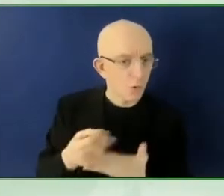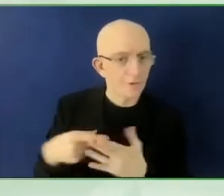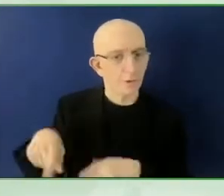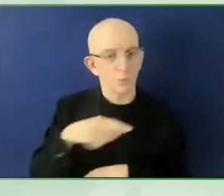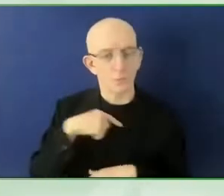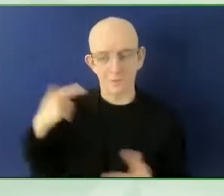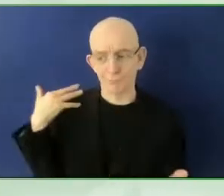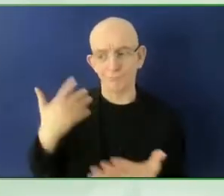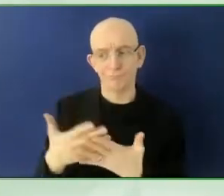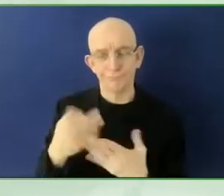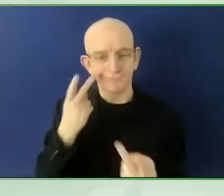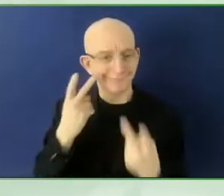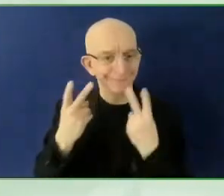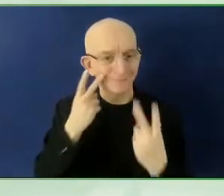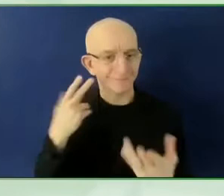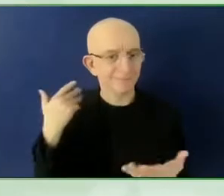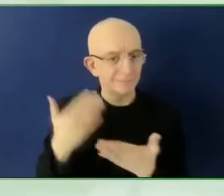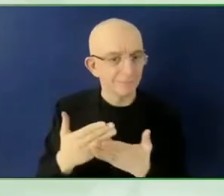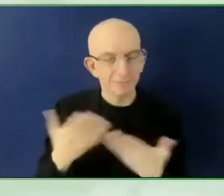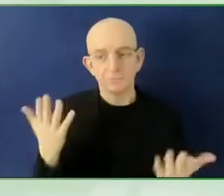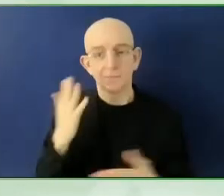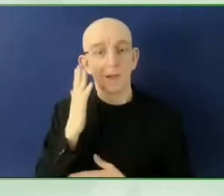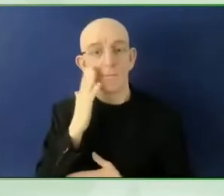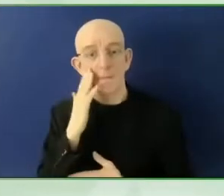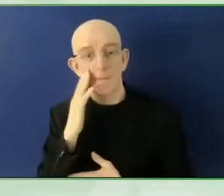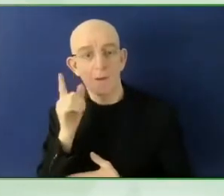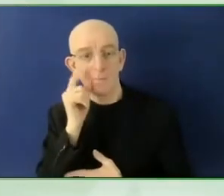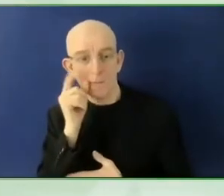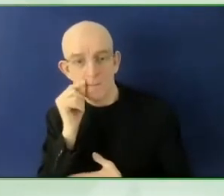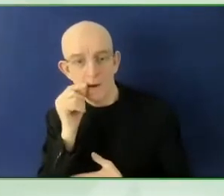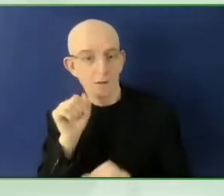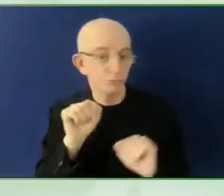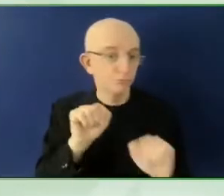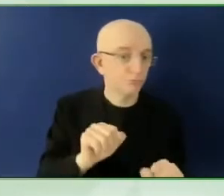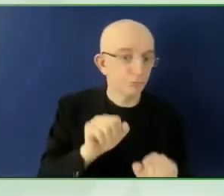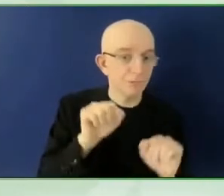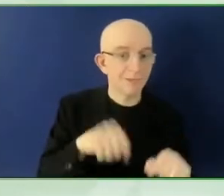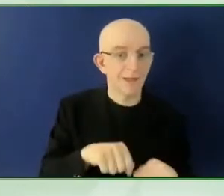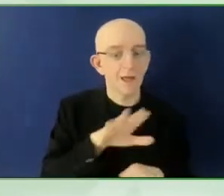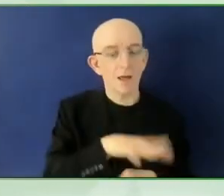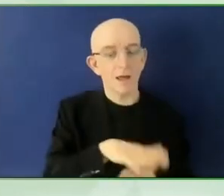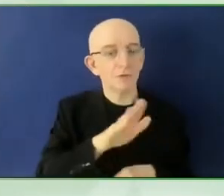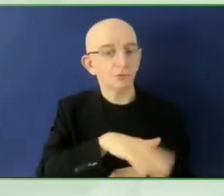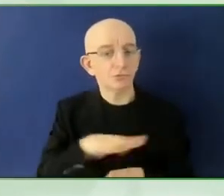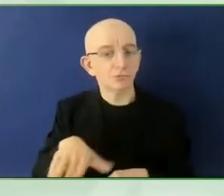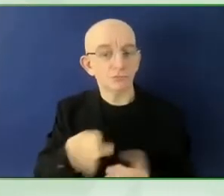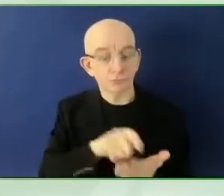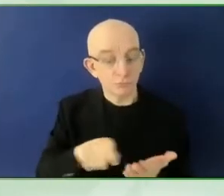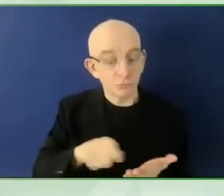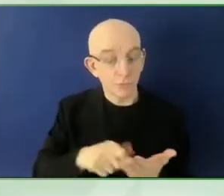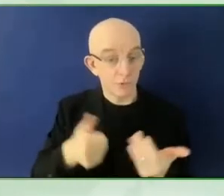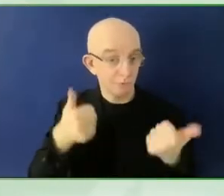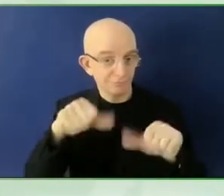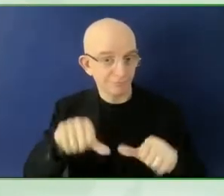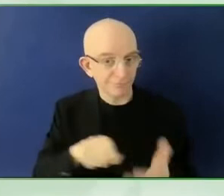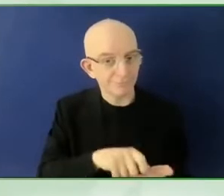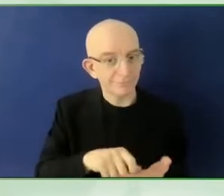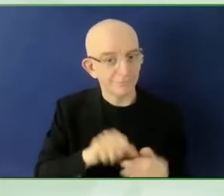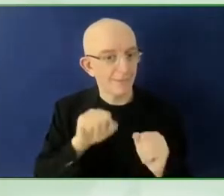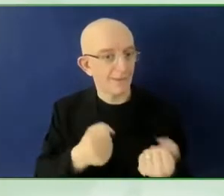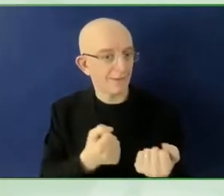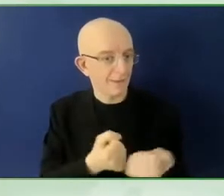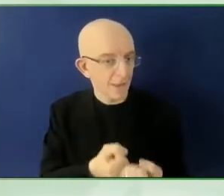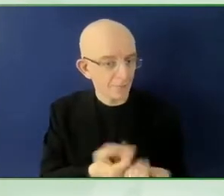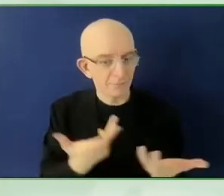who is lost being able to get back to where they're trying to go. Women being able to read their pregnancy